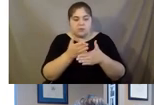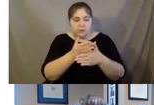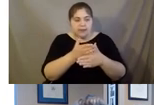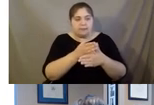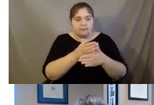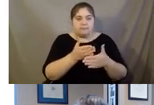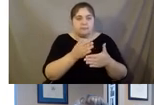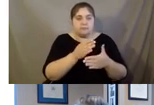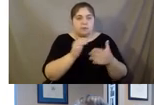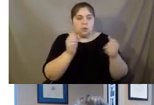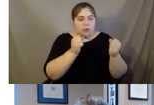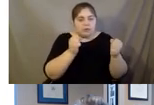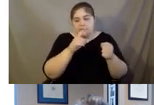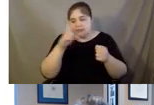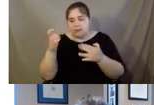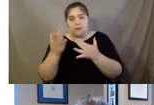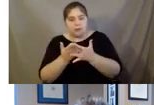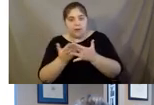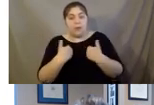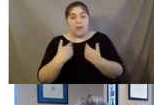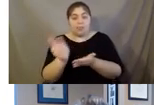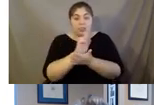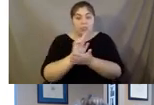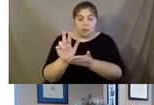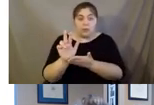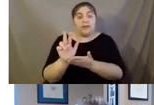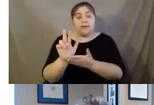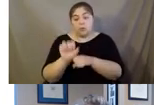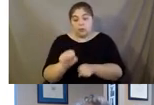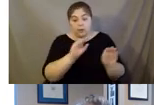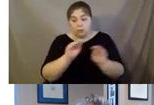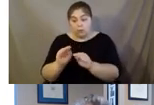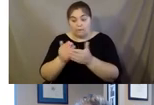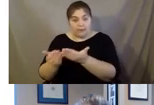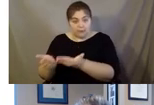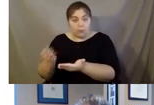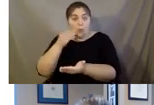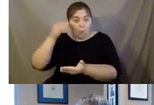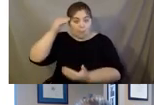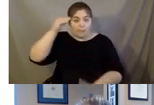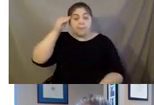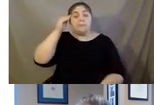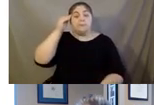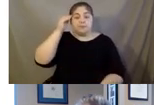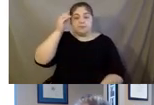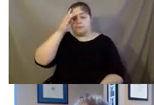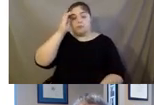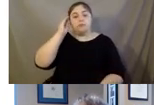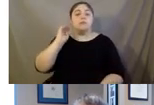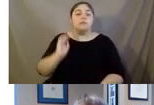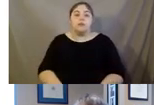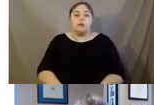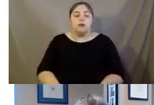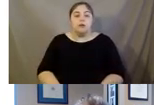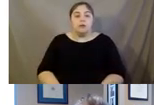we had about three weeks where we could move our stuff home. And literally